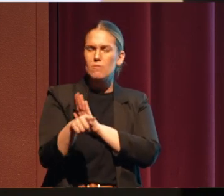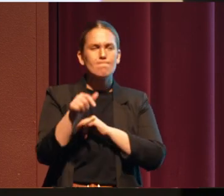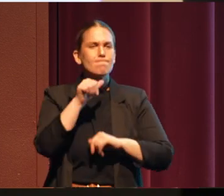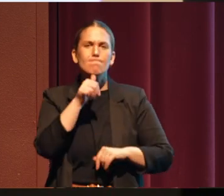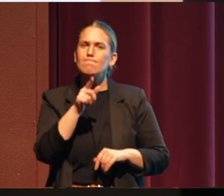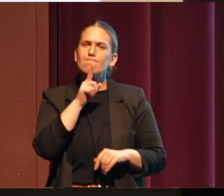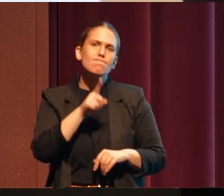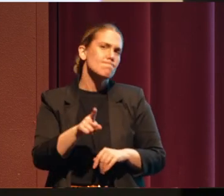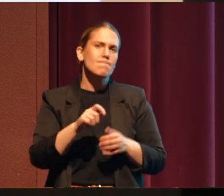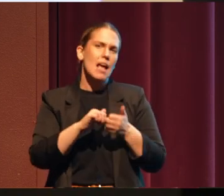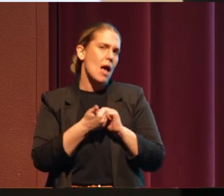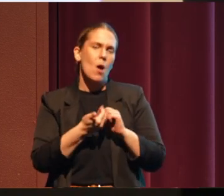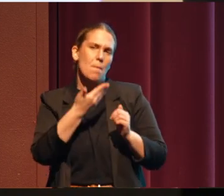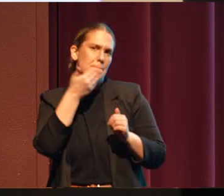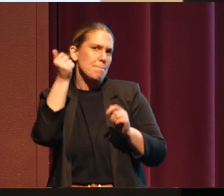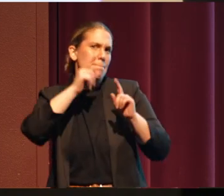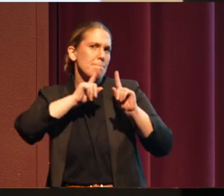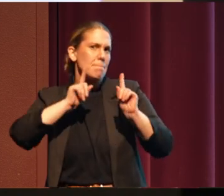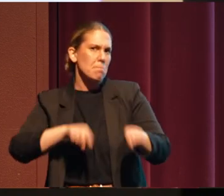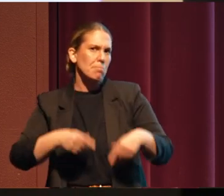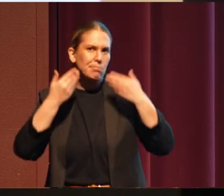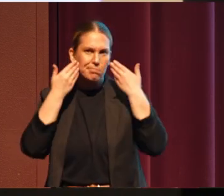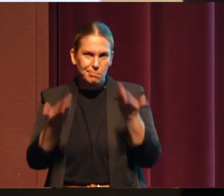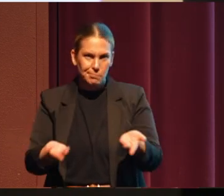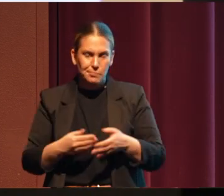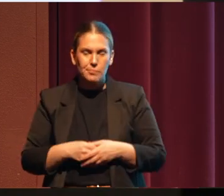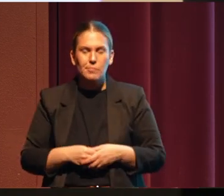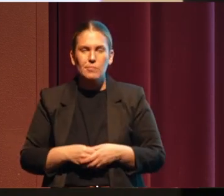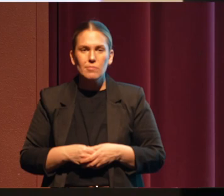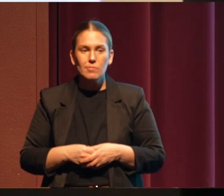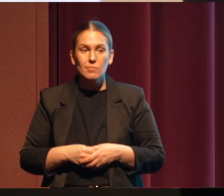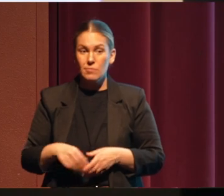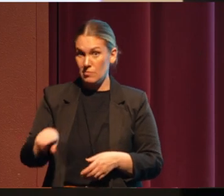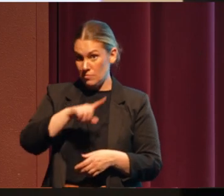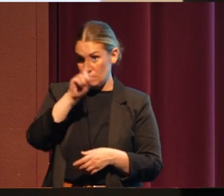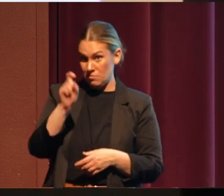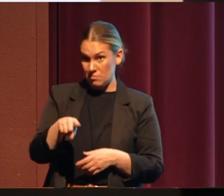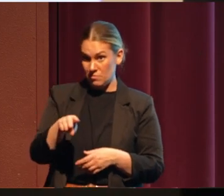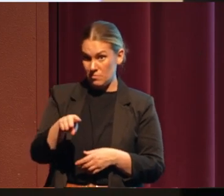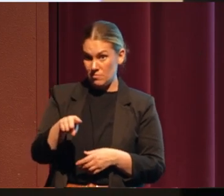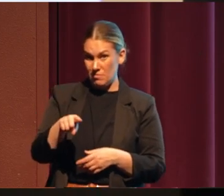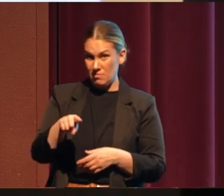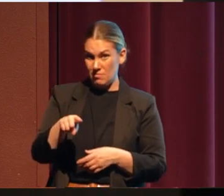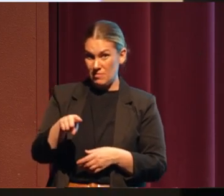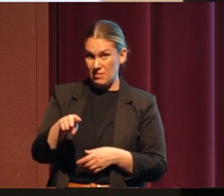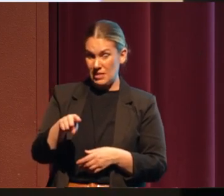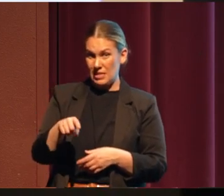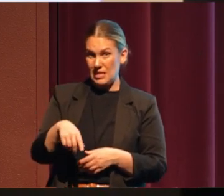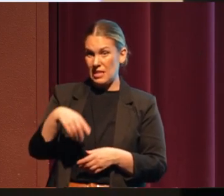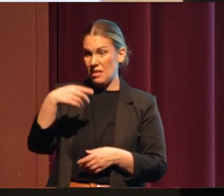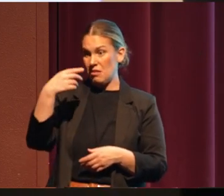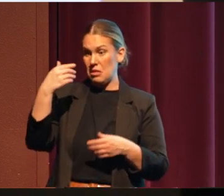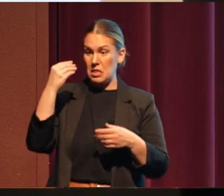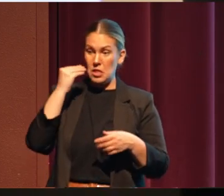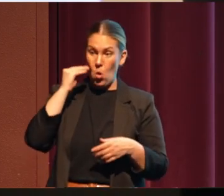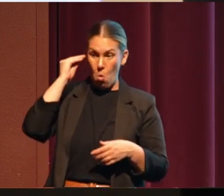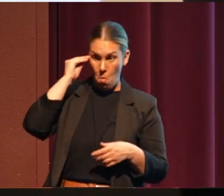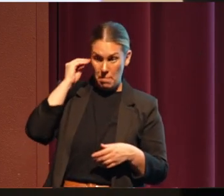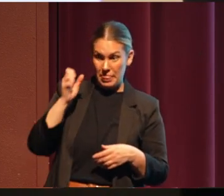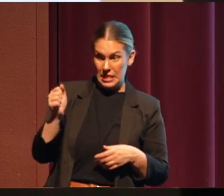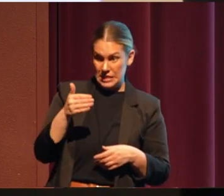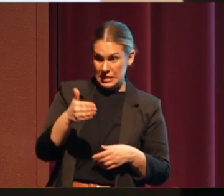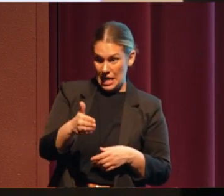how to best answer. And that is, is the habitat the salmon will be returning to